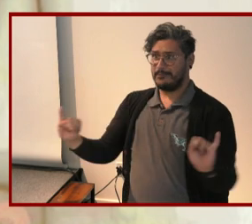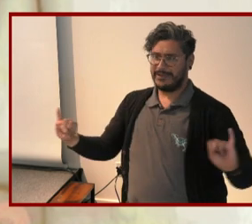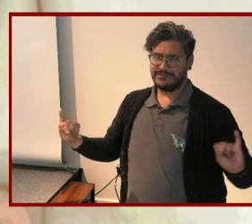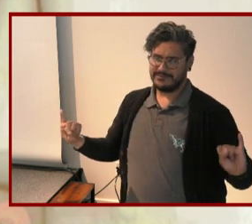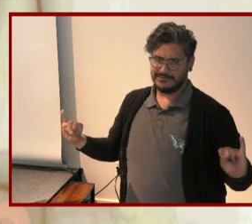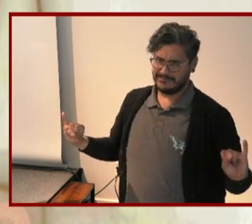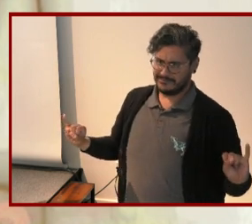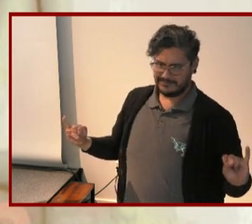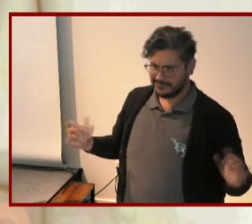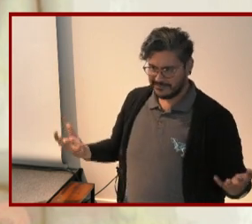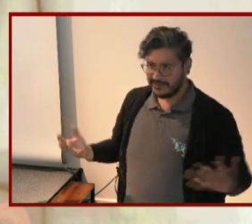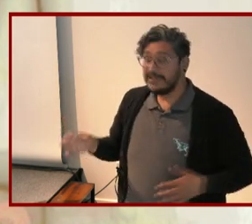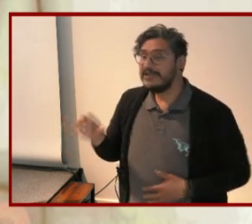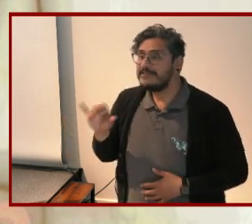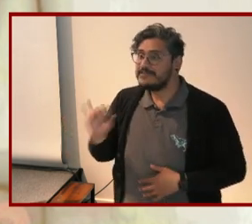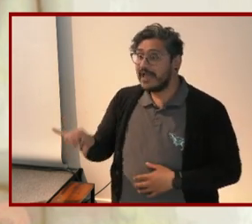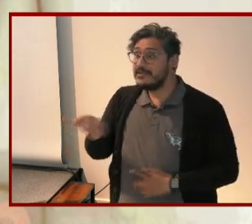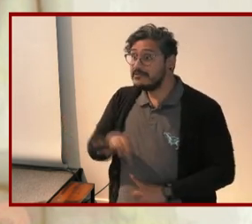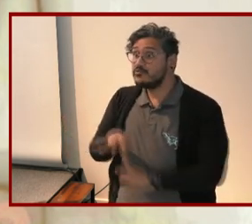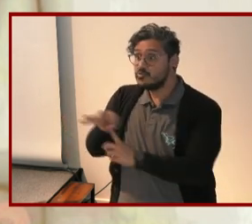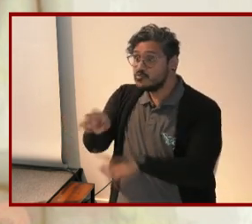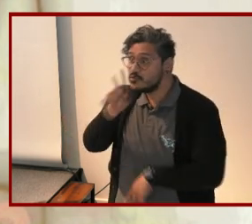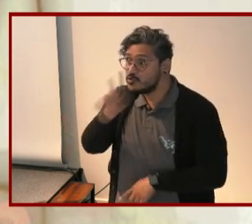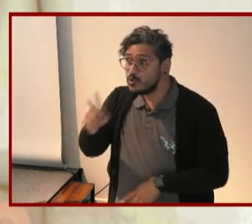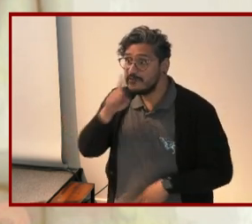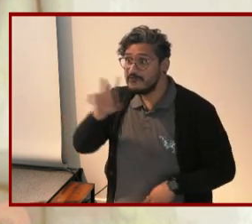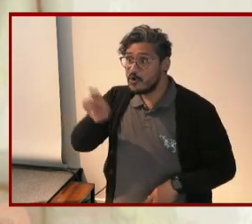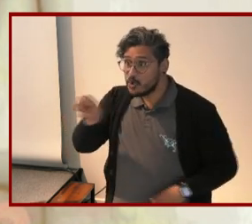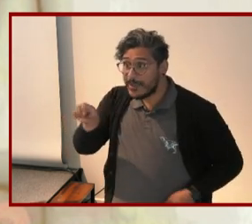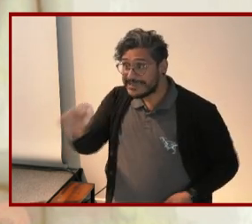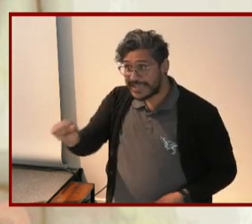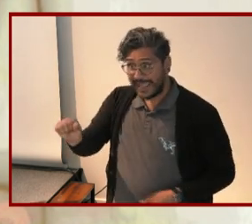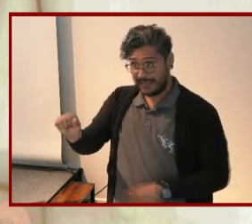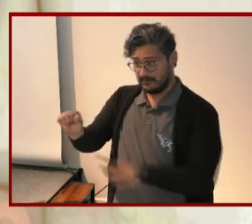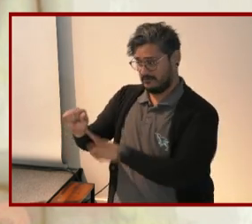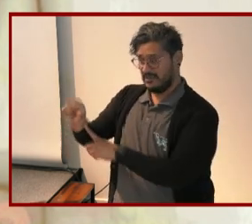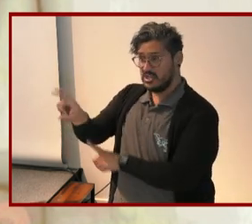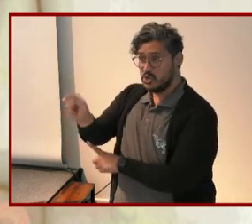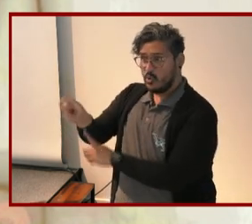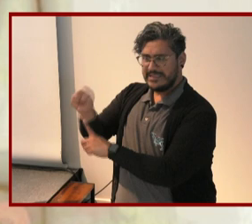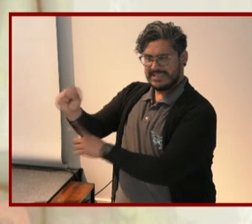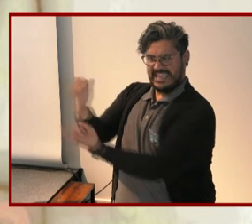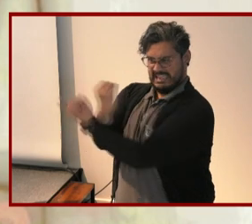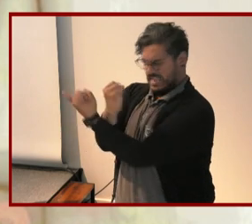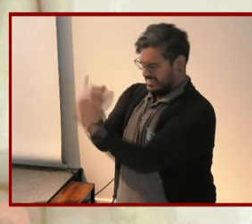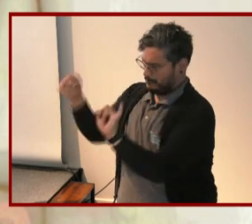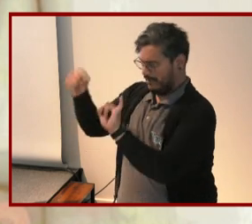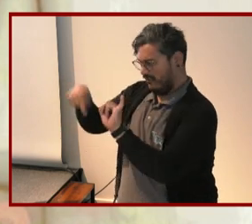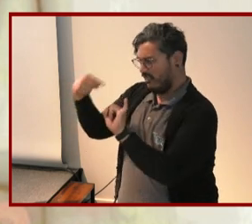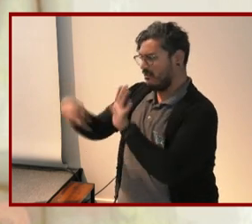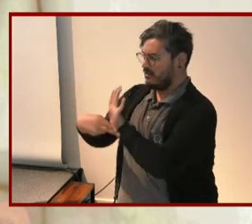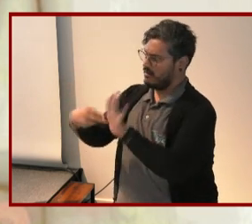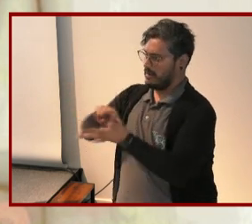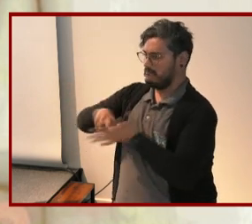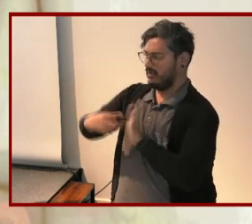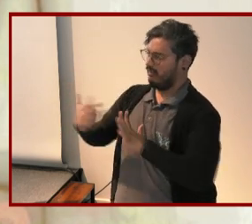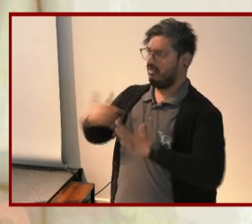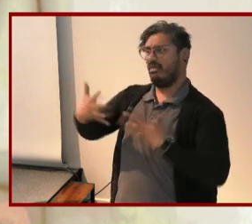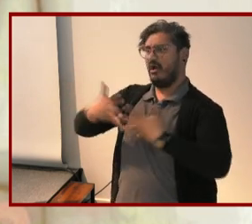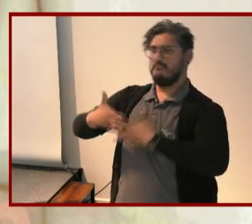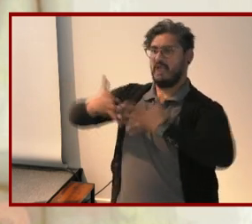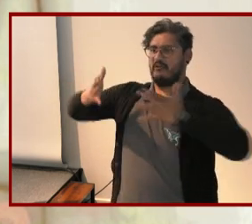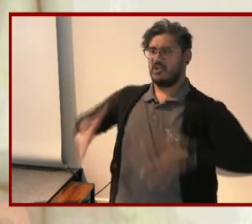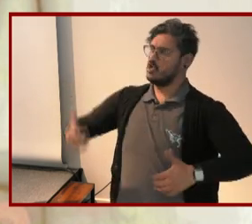perhaps especially true in the united states where independence is central to american identity and the ideals for a good life